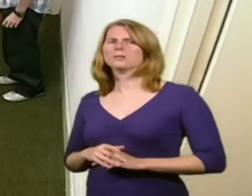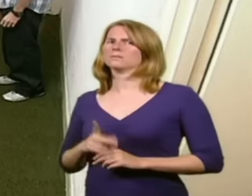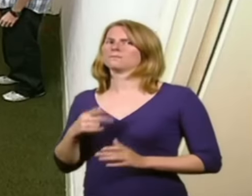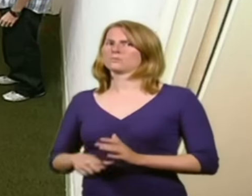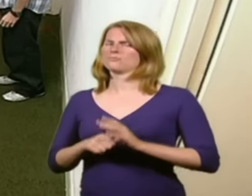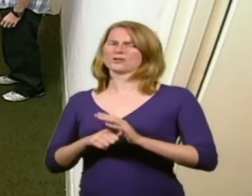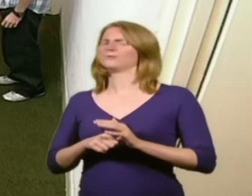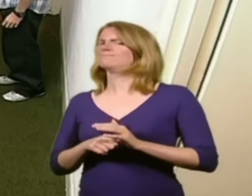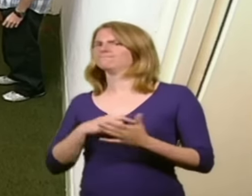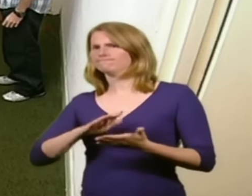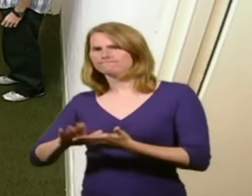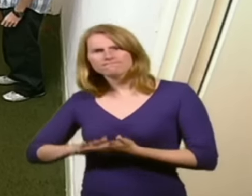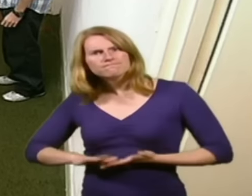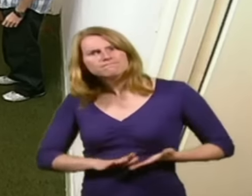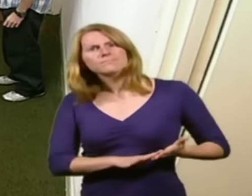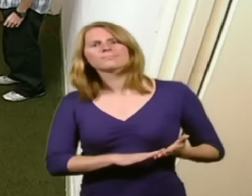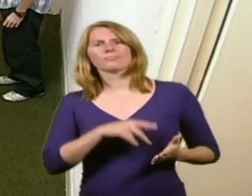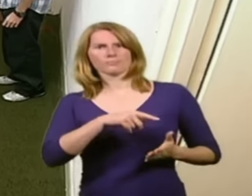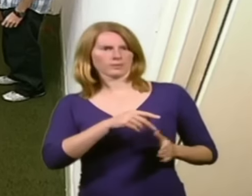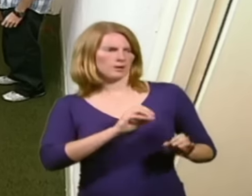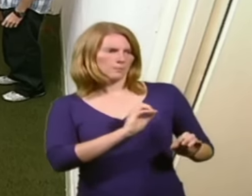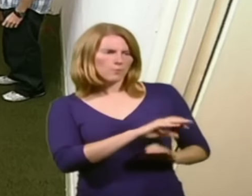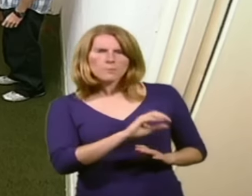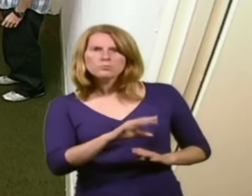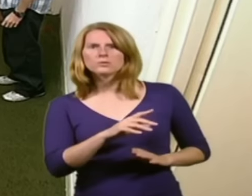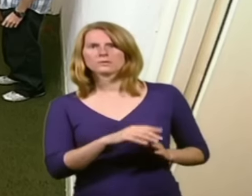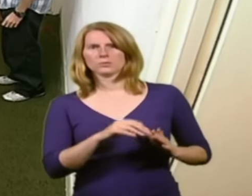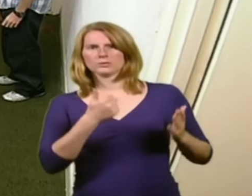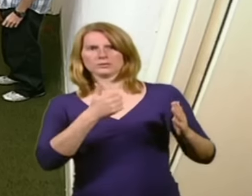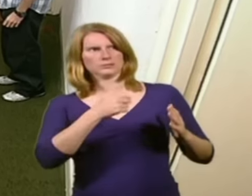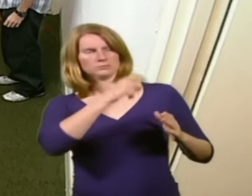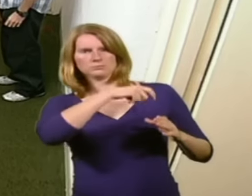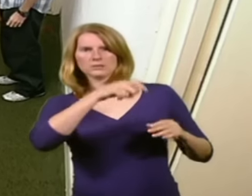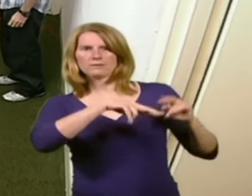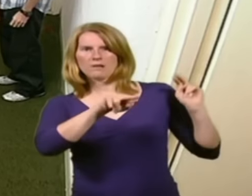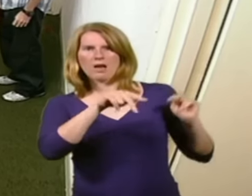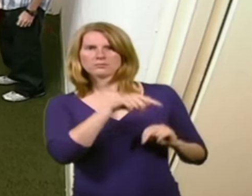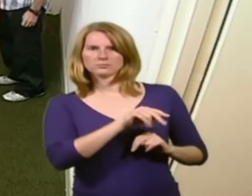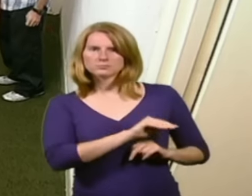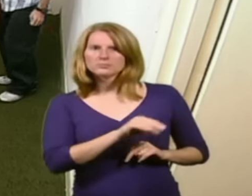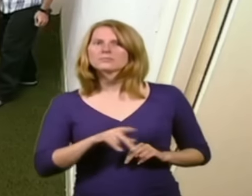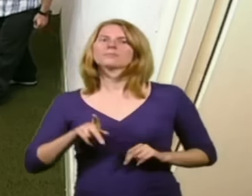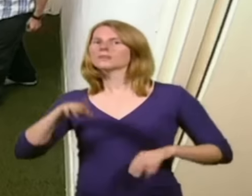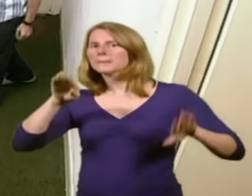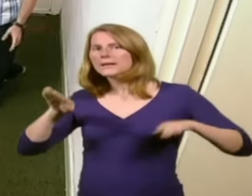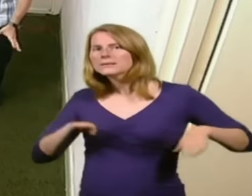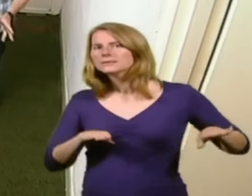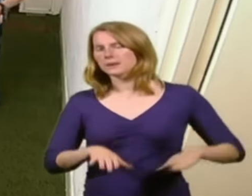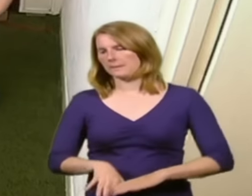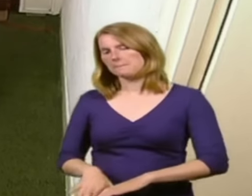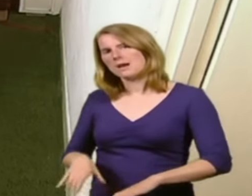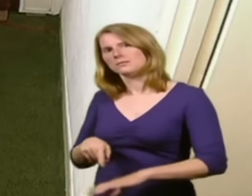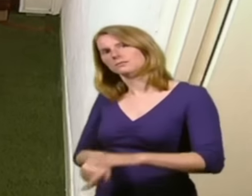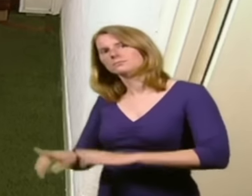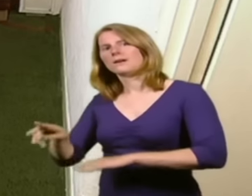rubbish. A little area here for all the males, six for the six flats. Lick a paint and a mat that marks the entrance to